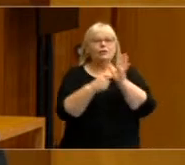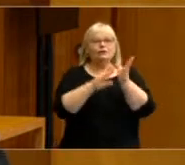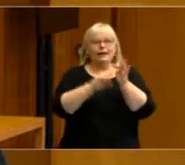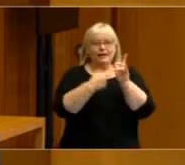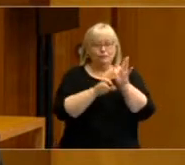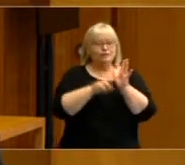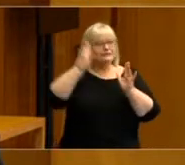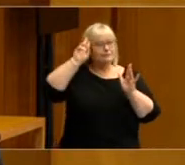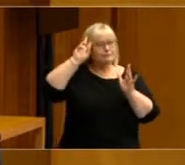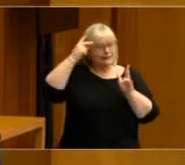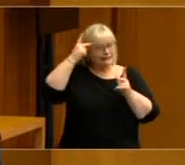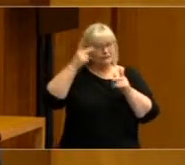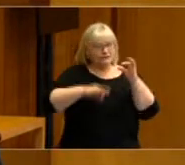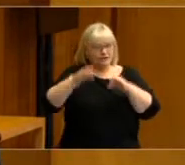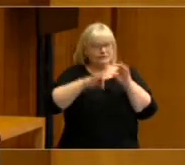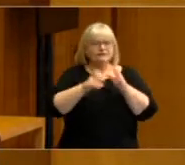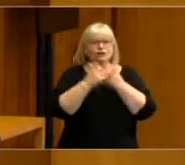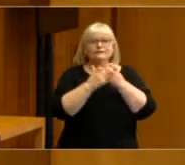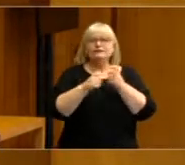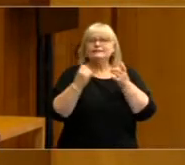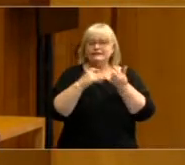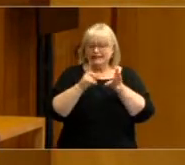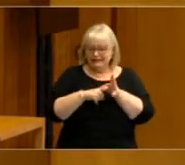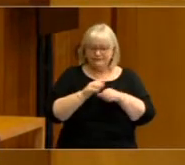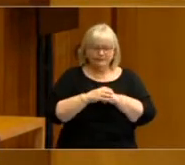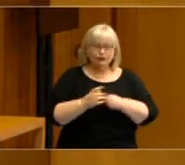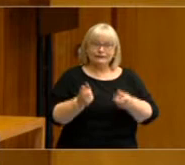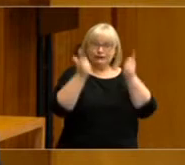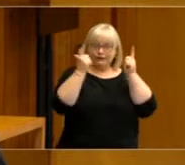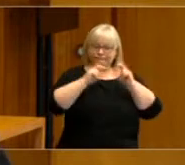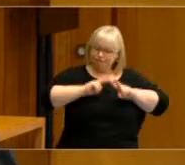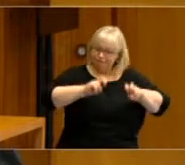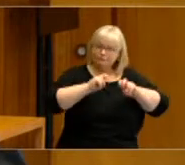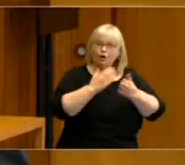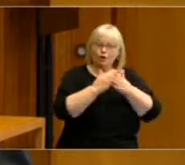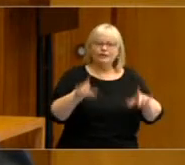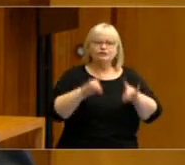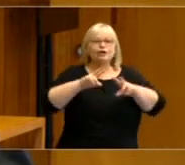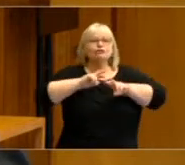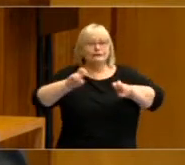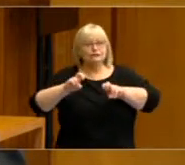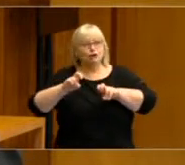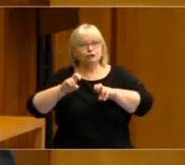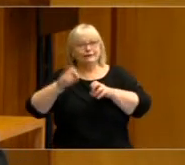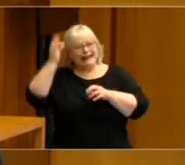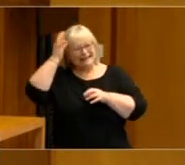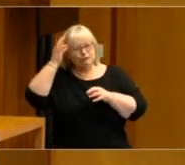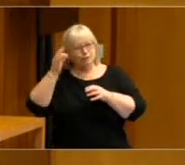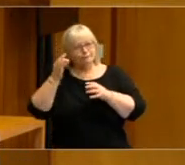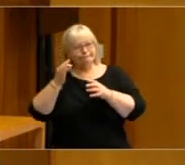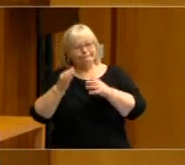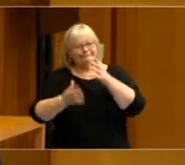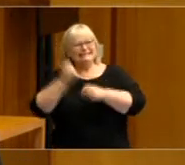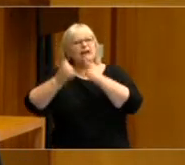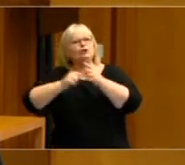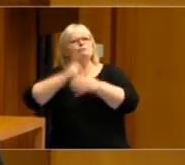political scientist at the University of Sydney. She is chief investigator on the Australian Research Council Discovery Project on political trust